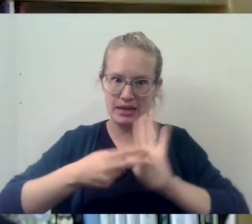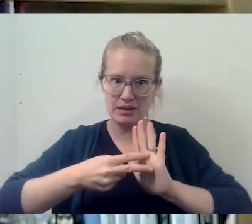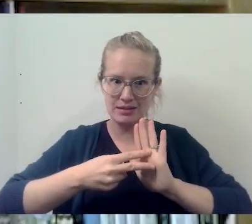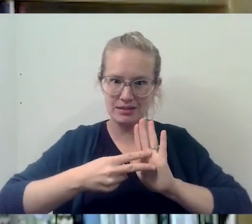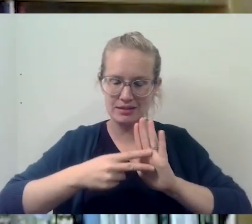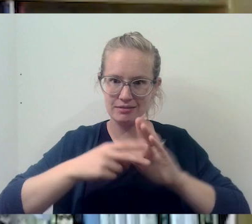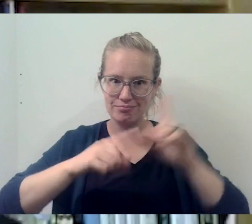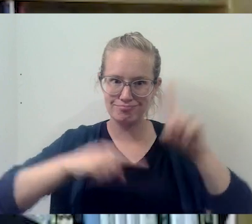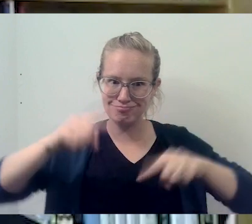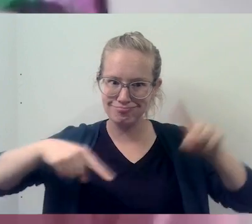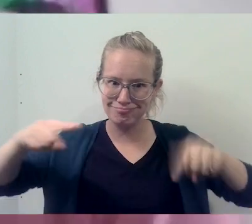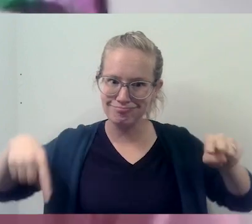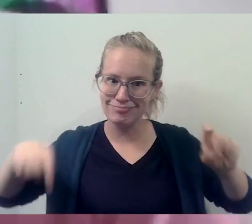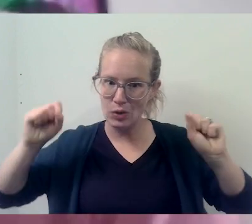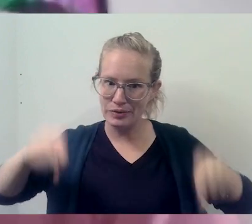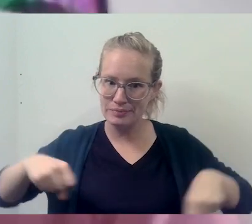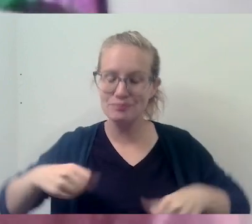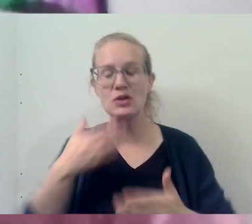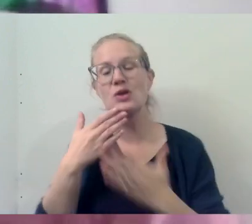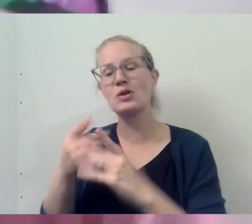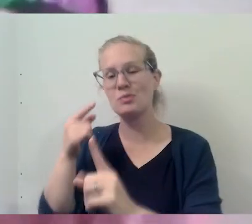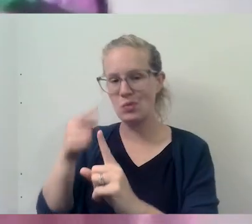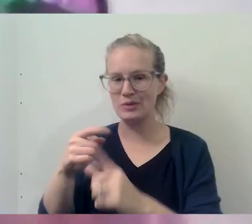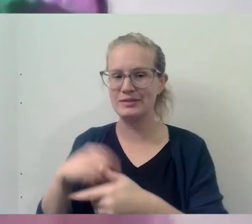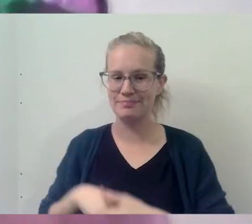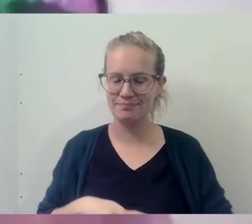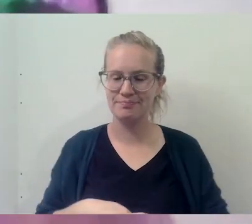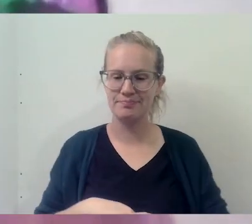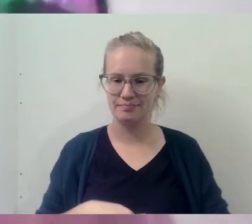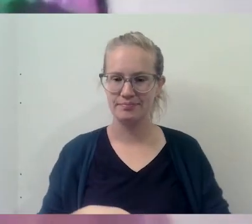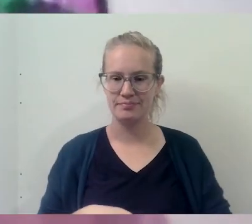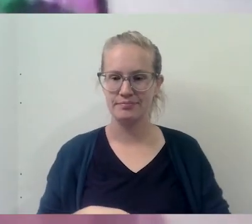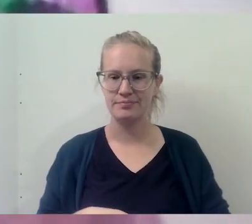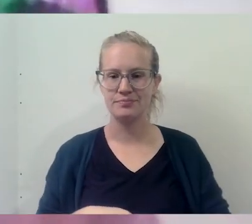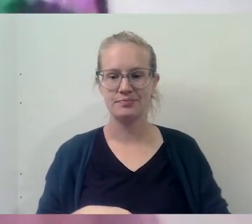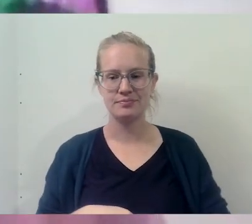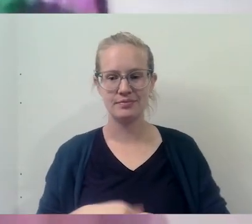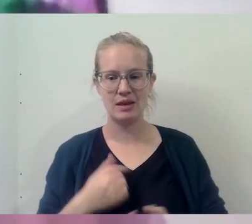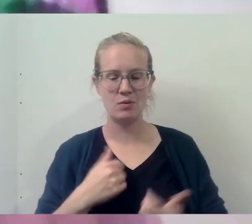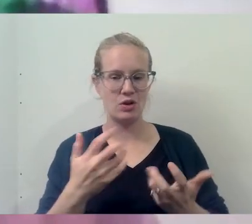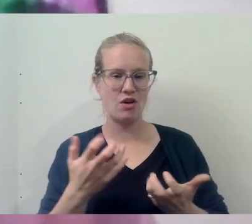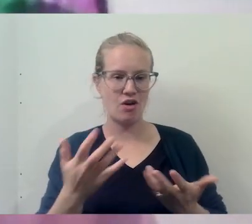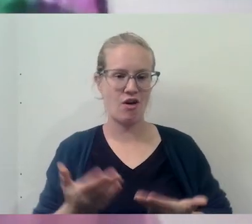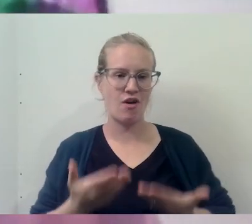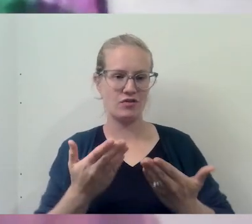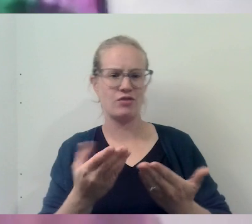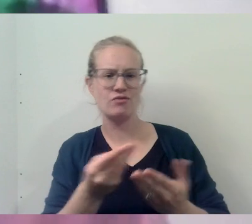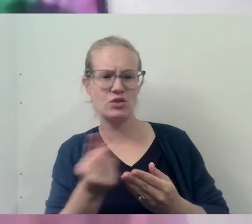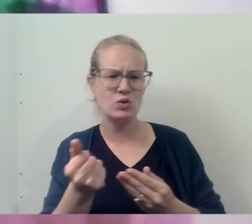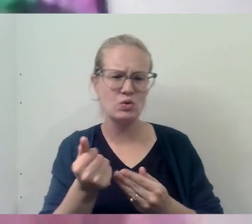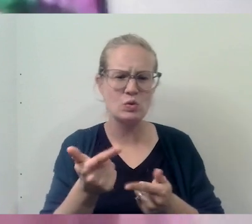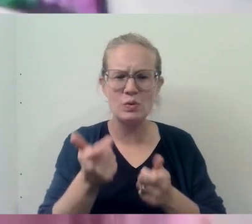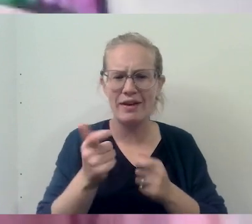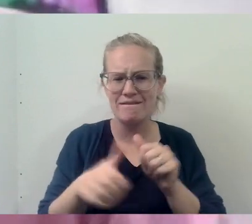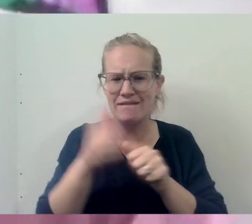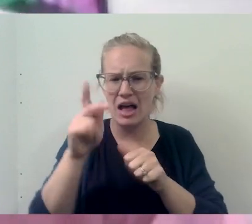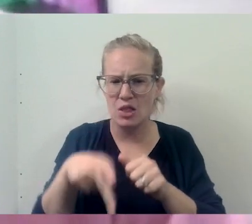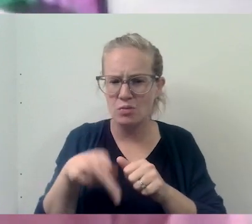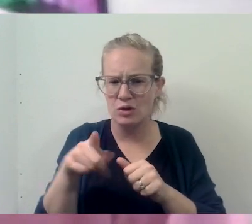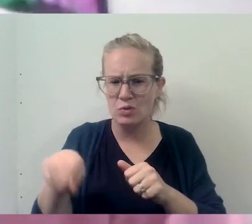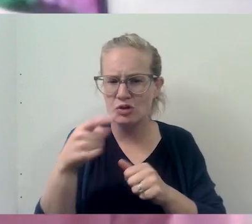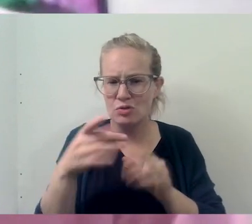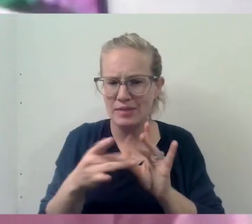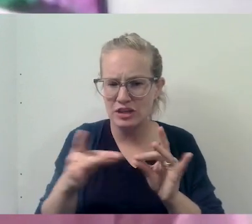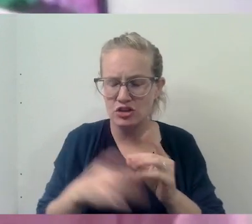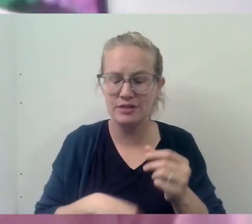things. Yeah, good points, good points. Um, I do want to offer just a couple quick follow-ups to what you both said.